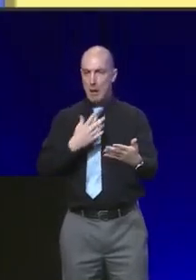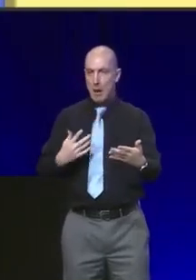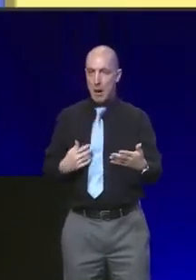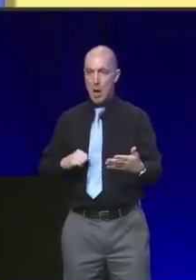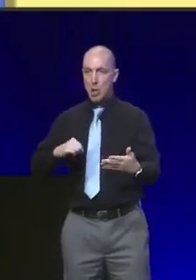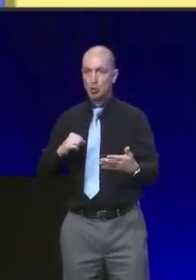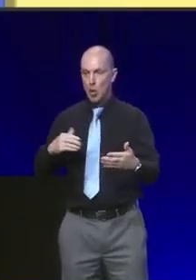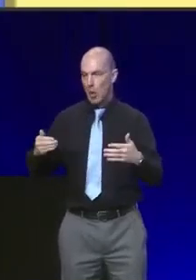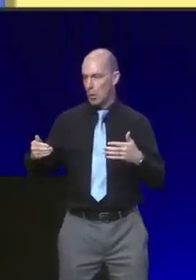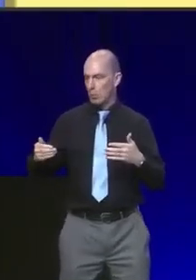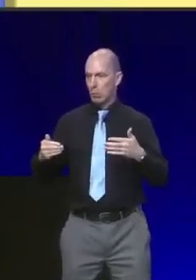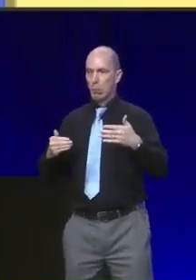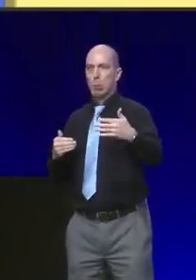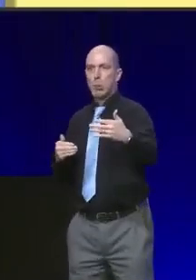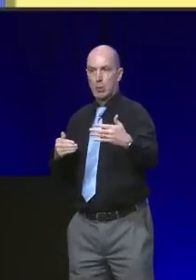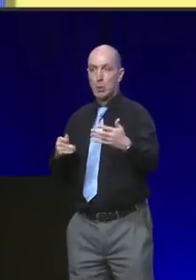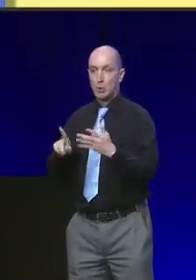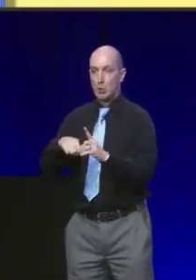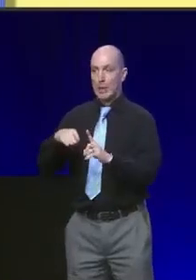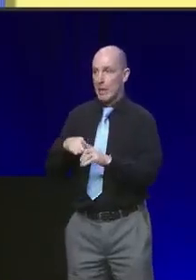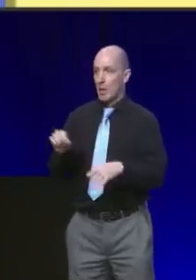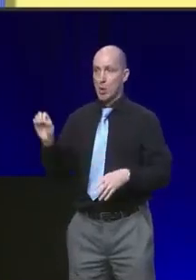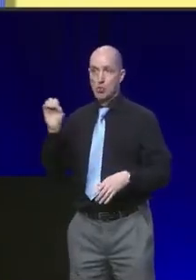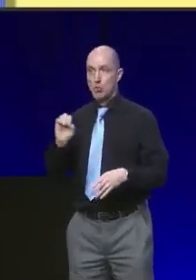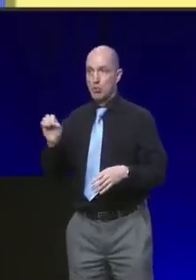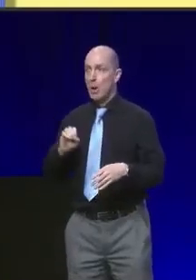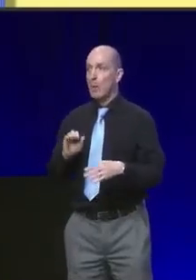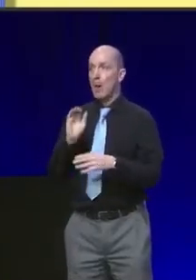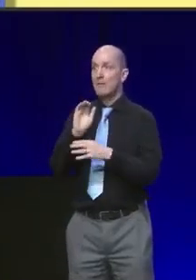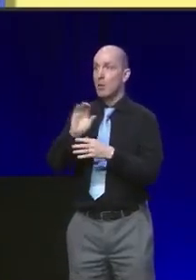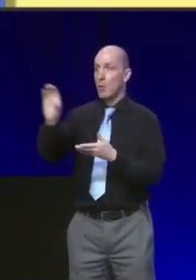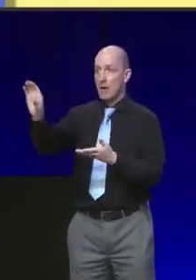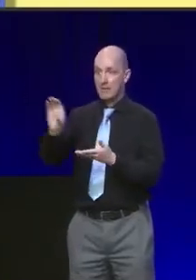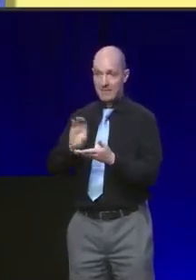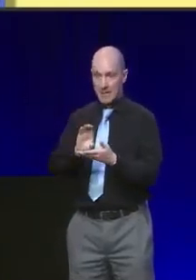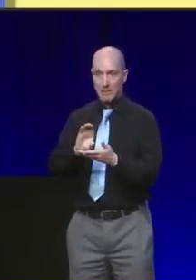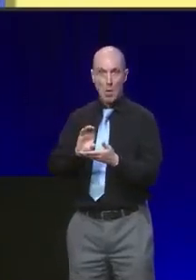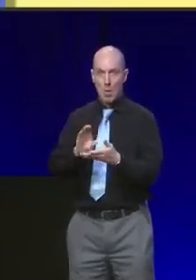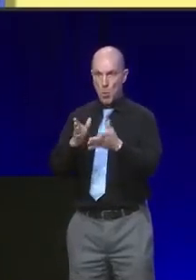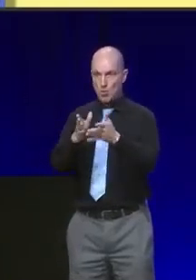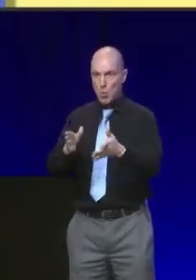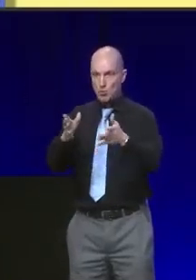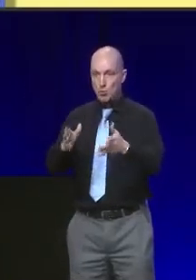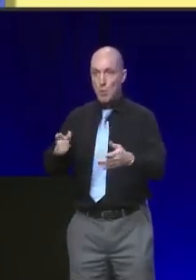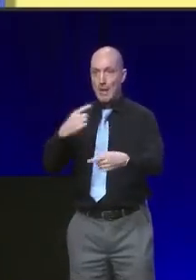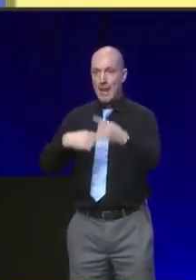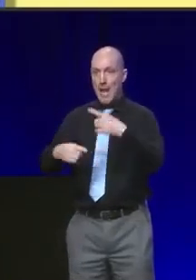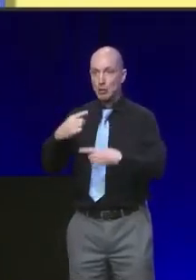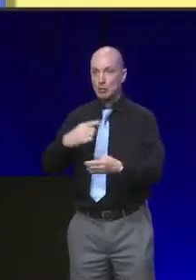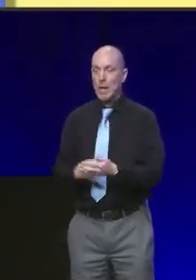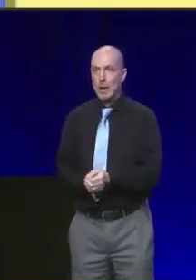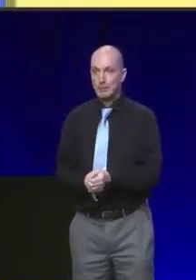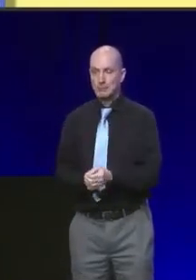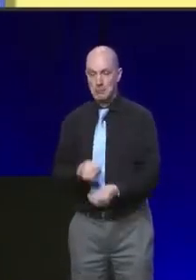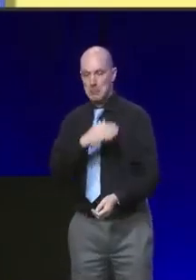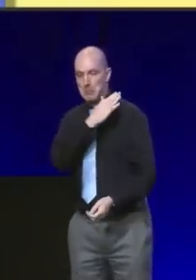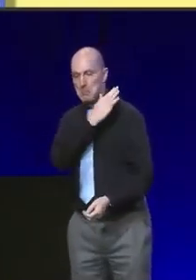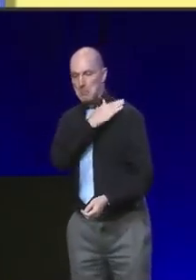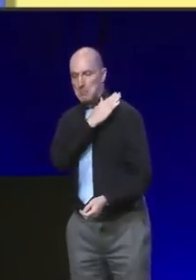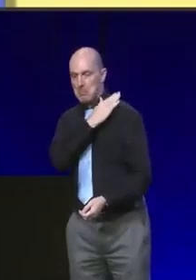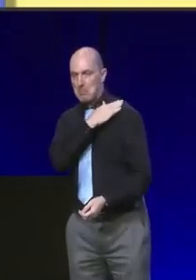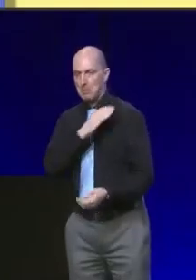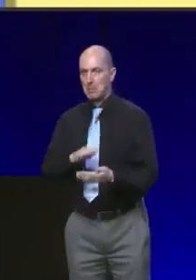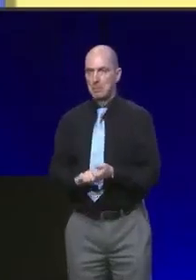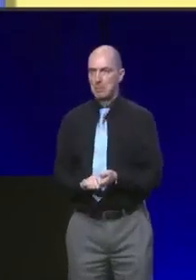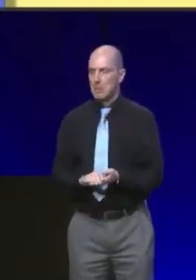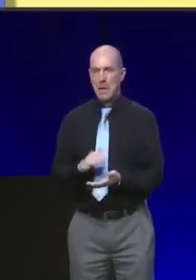both the UK and Europe with foreign direct investment growth last year. That's good news, very good news. But we need to